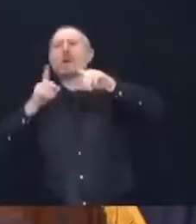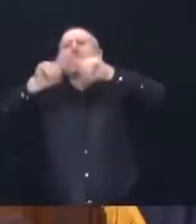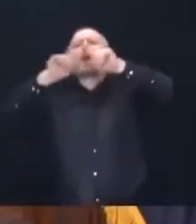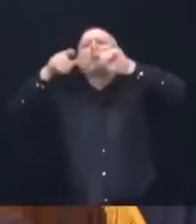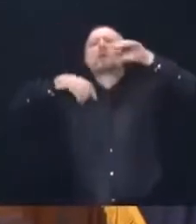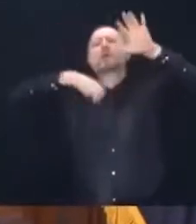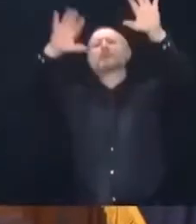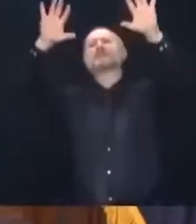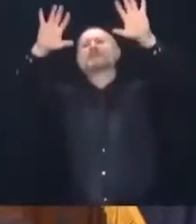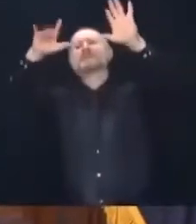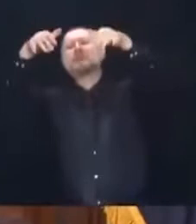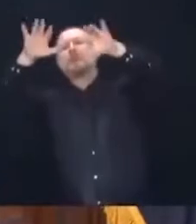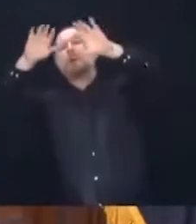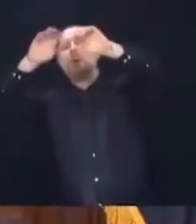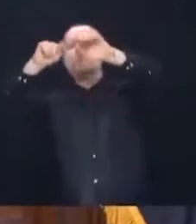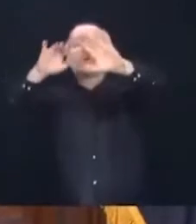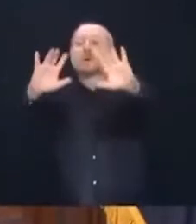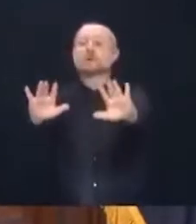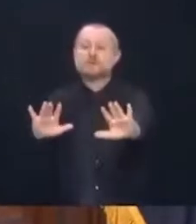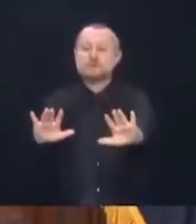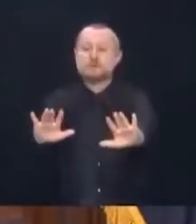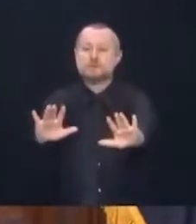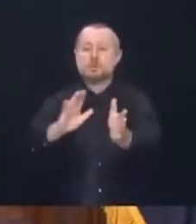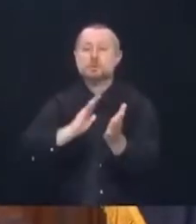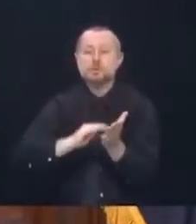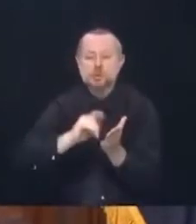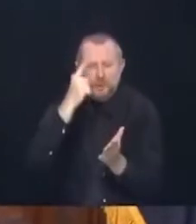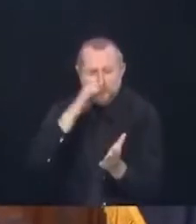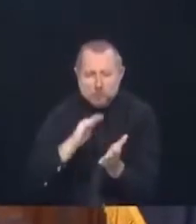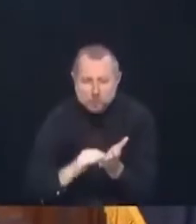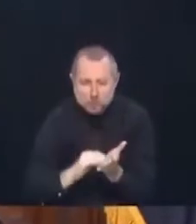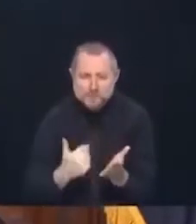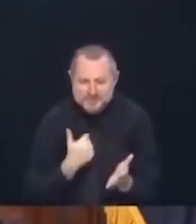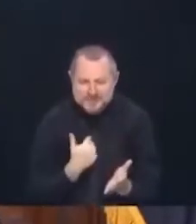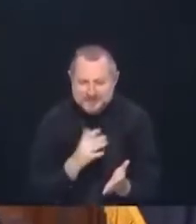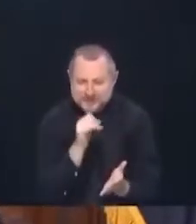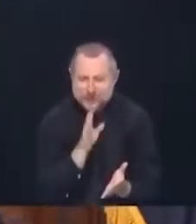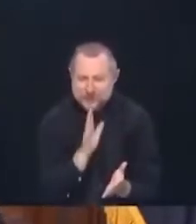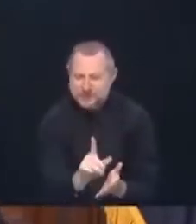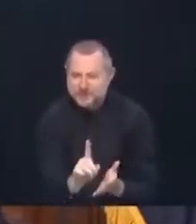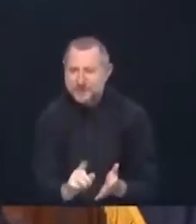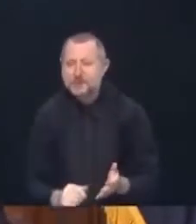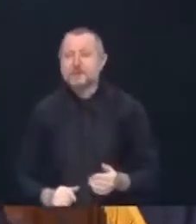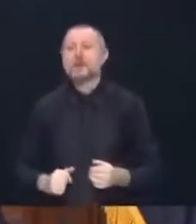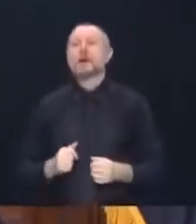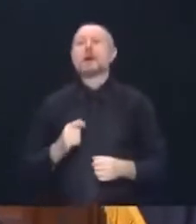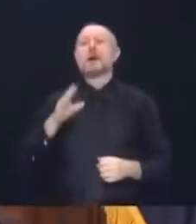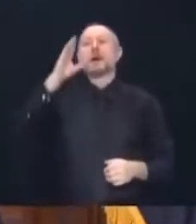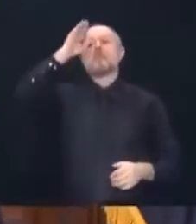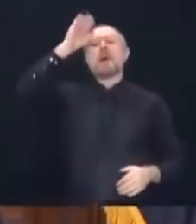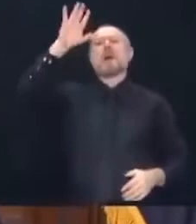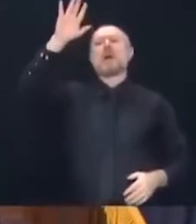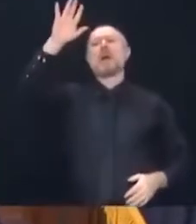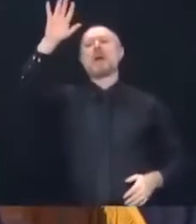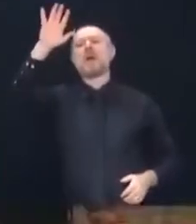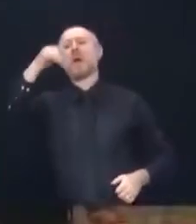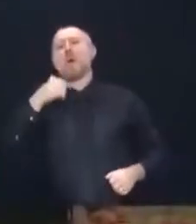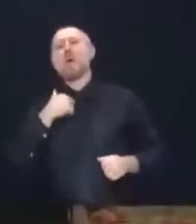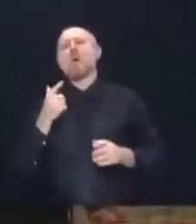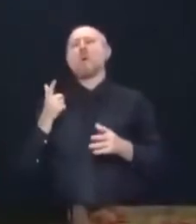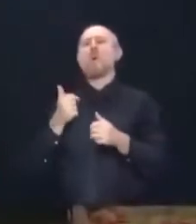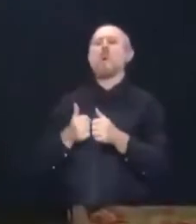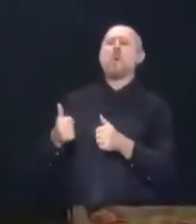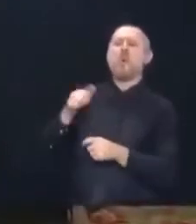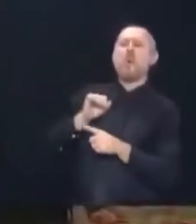3%. Excuse me. Right? I understand the state law overrides the city's decision making on this.